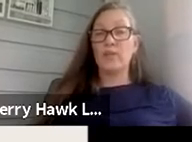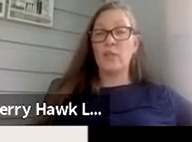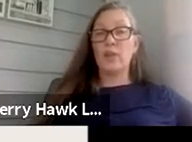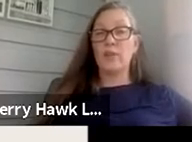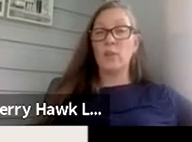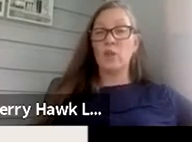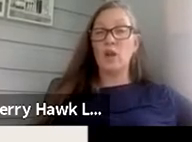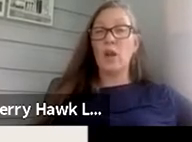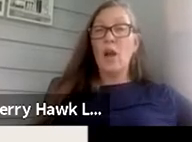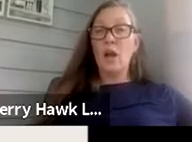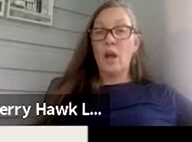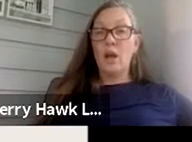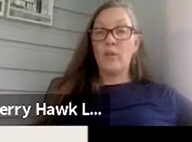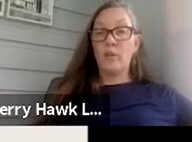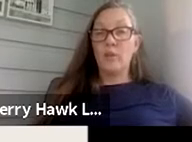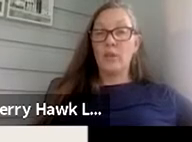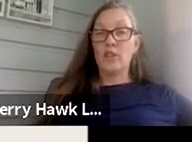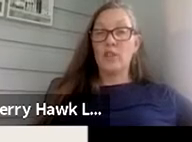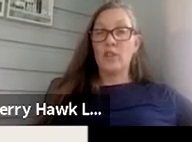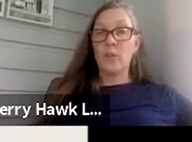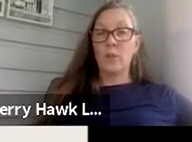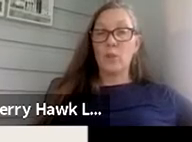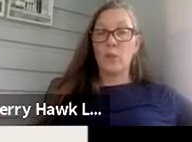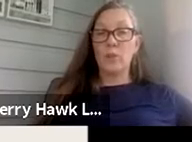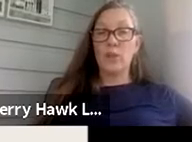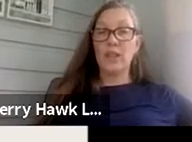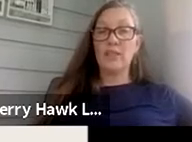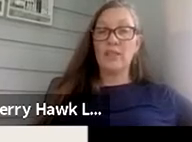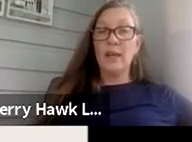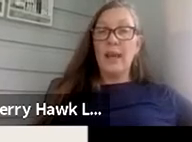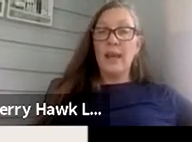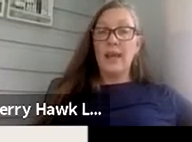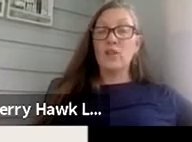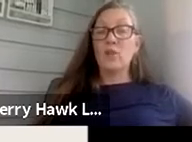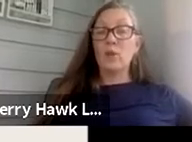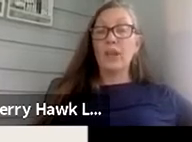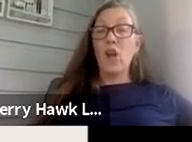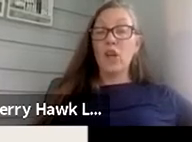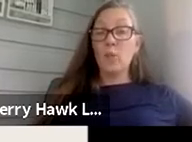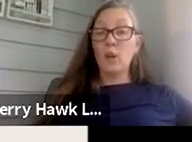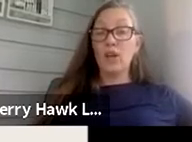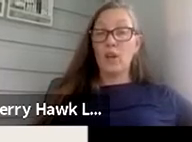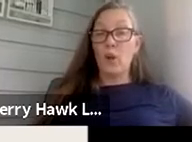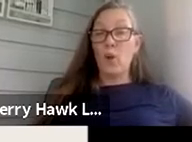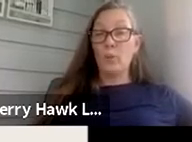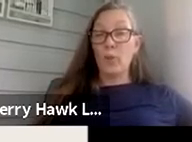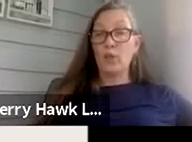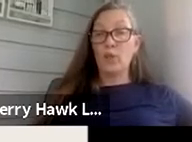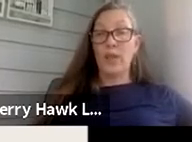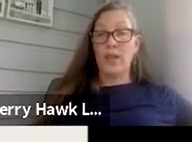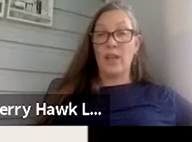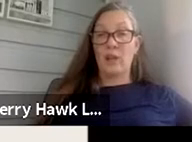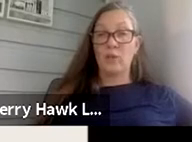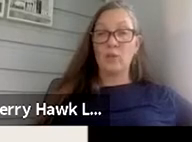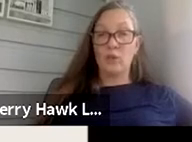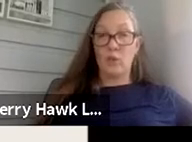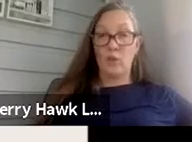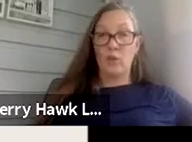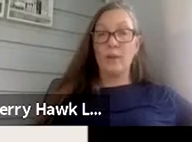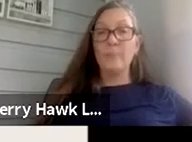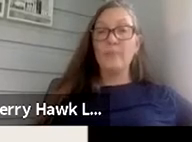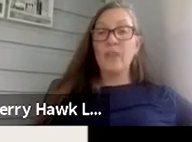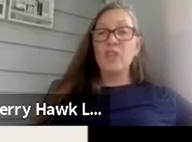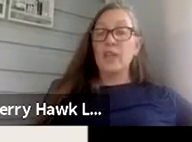Perspectives on the Future of Religious and Spiritual Communities, and is currently hard at work in her own book to be announced